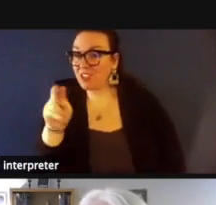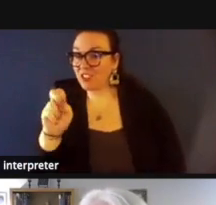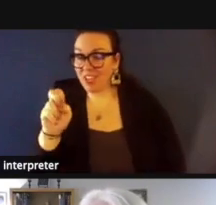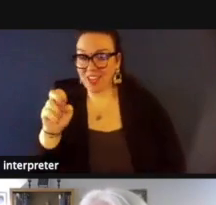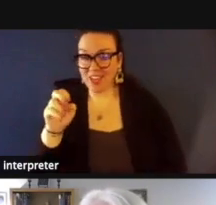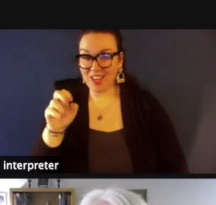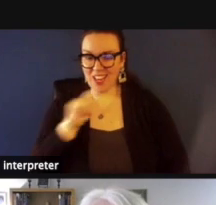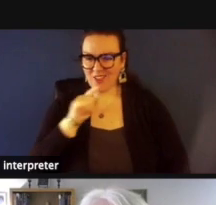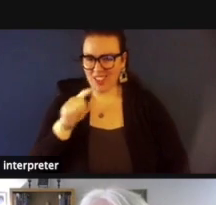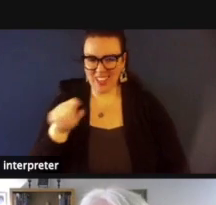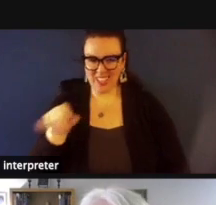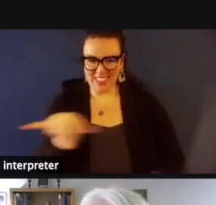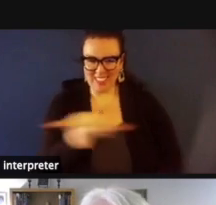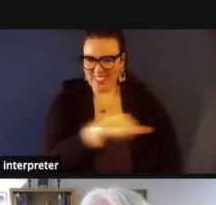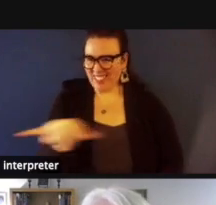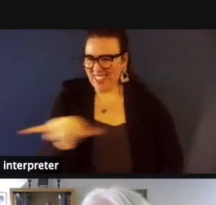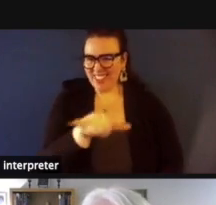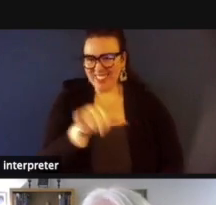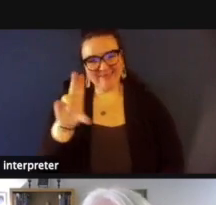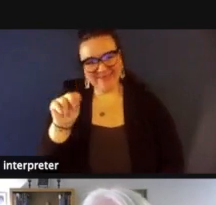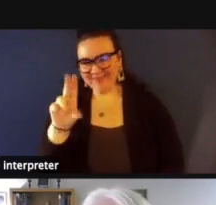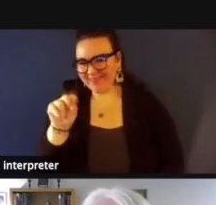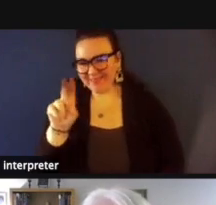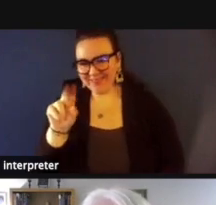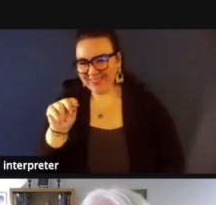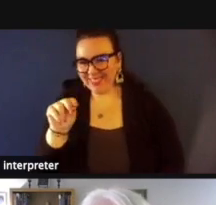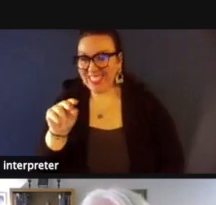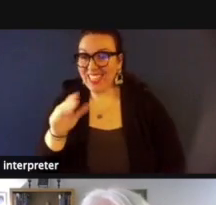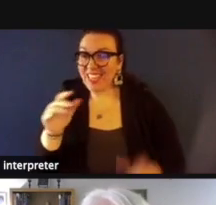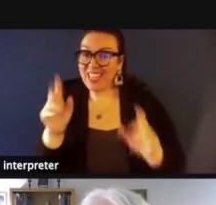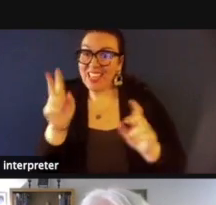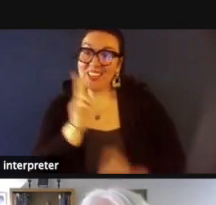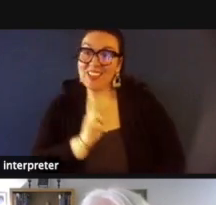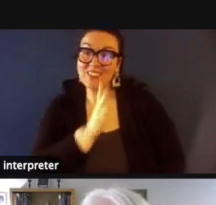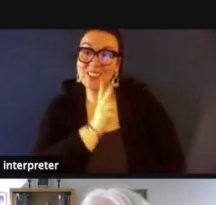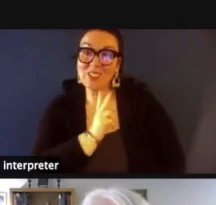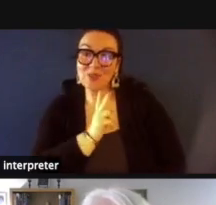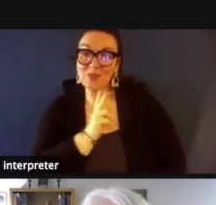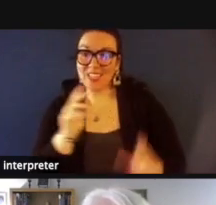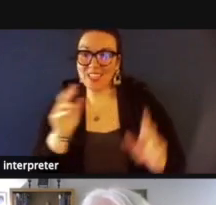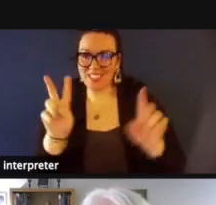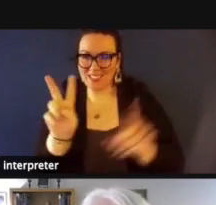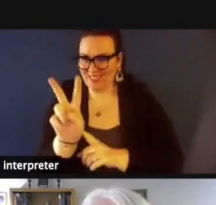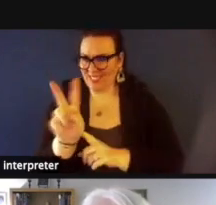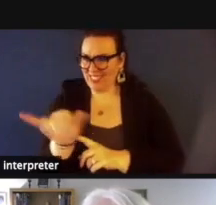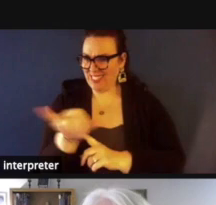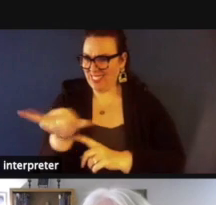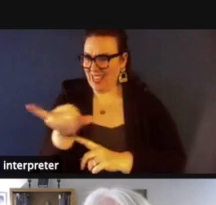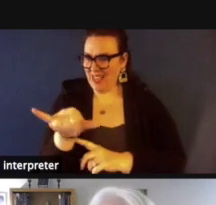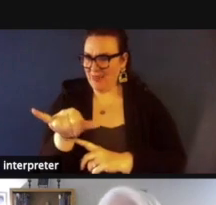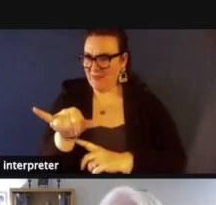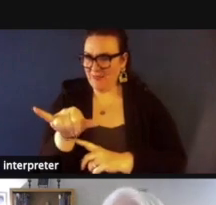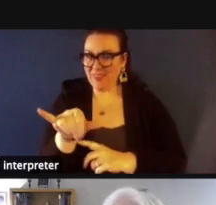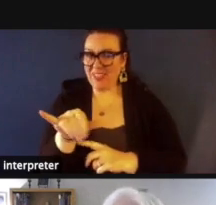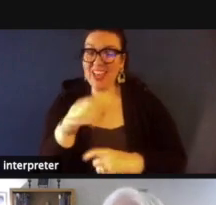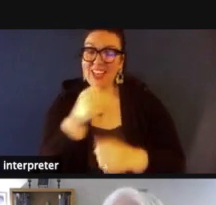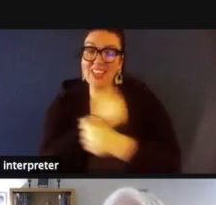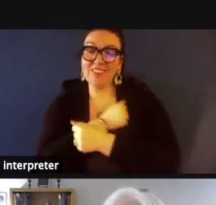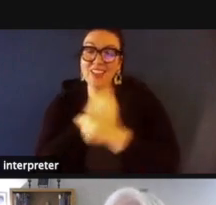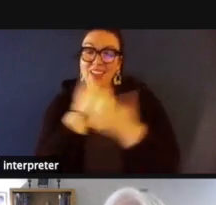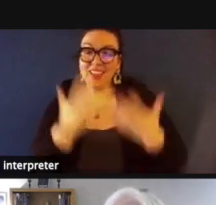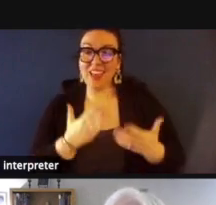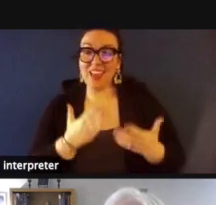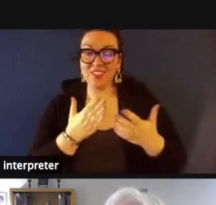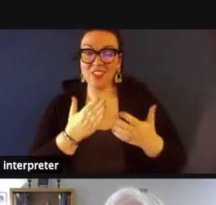same mirror twins are different although their features jibe and lovers think quite different thoughts while living